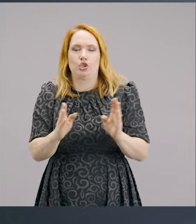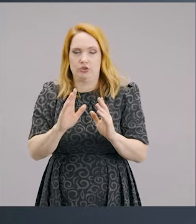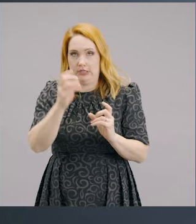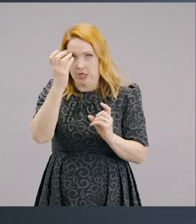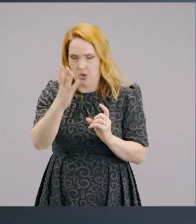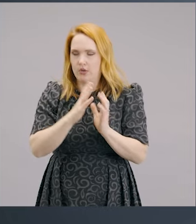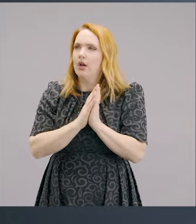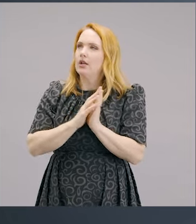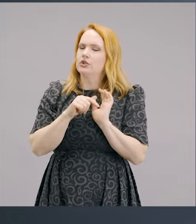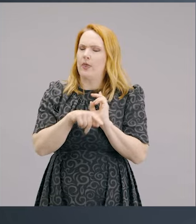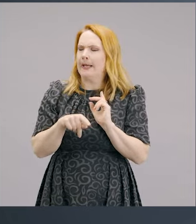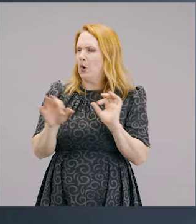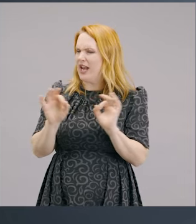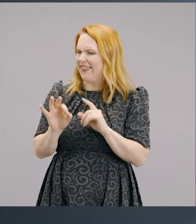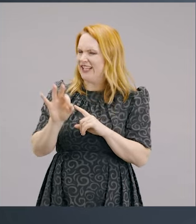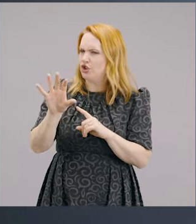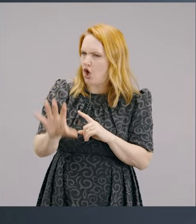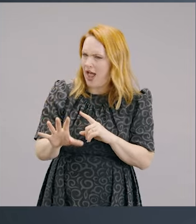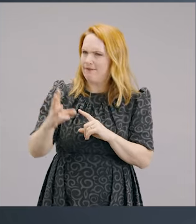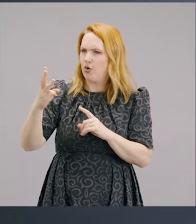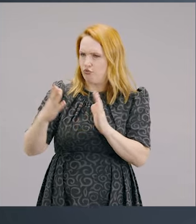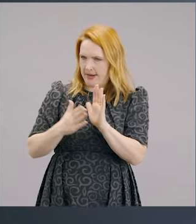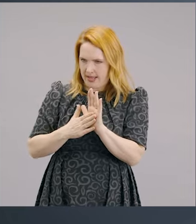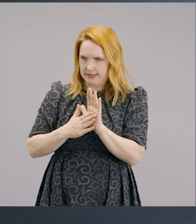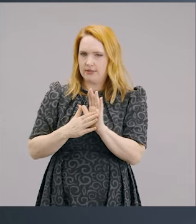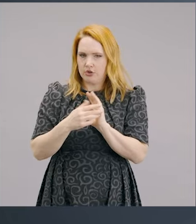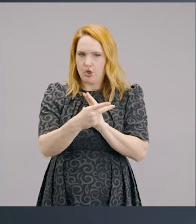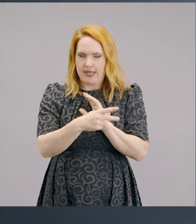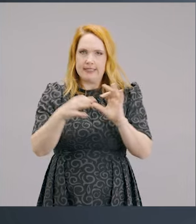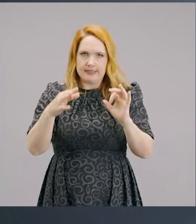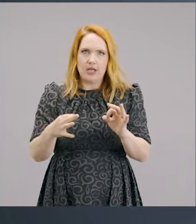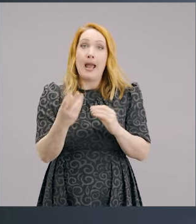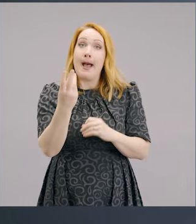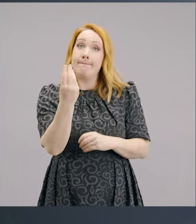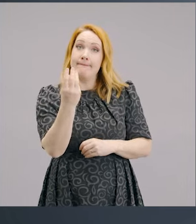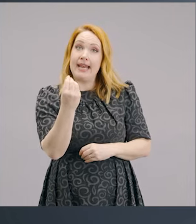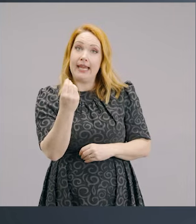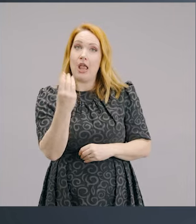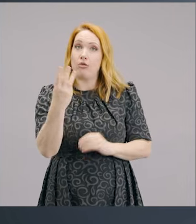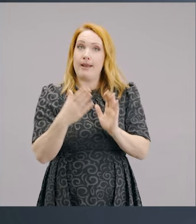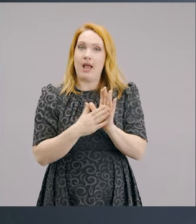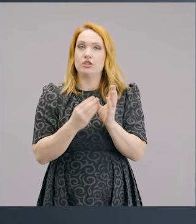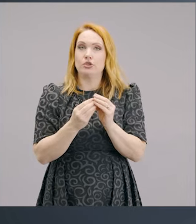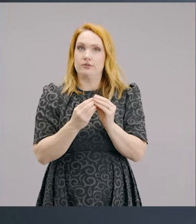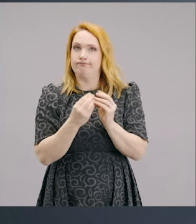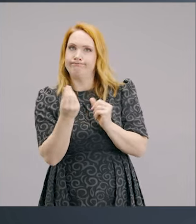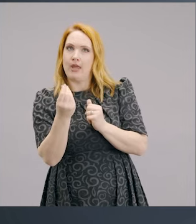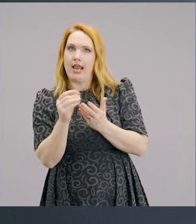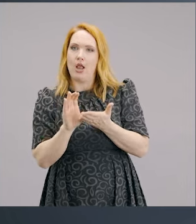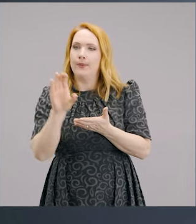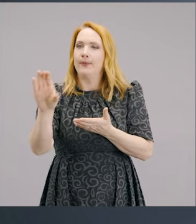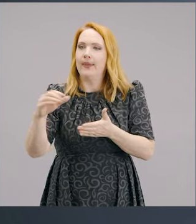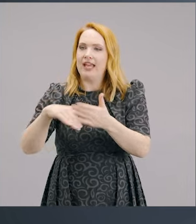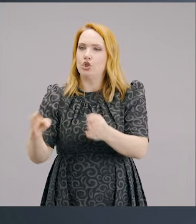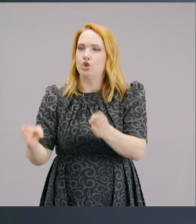time. So they said, let's just put everything in order. So they hadn't tithed for three months. So they put their money in, they gave three months to the church. And when they did that, they